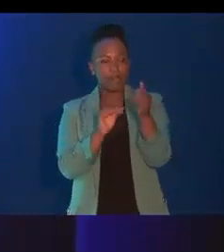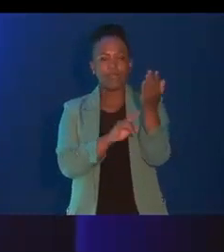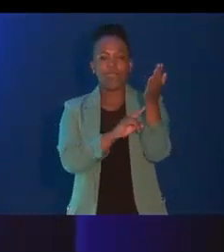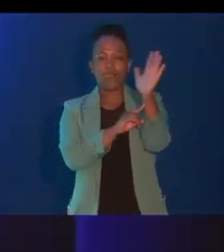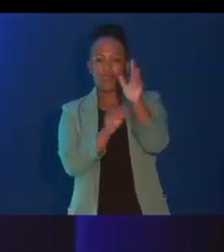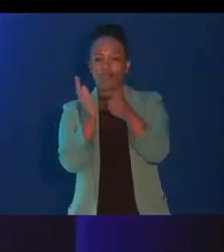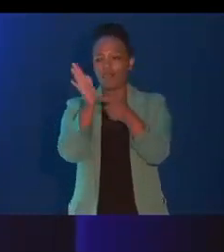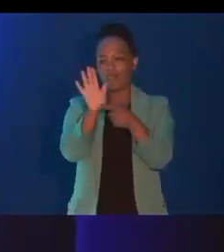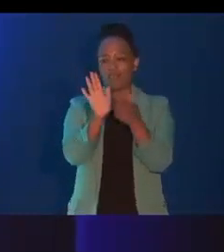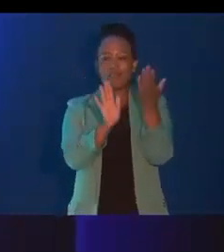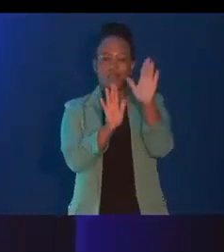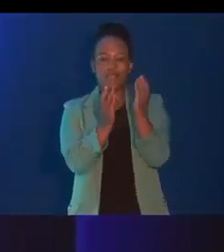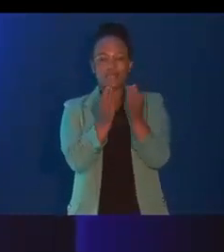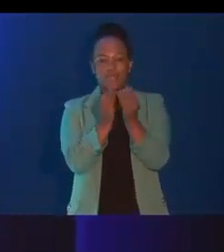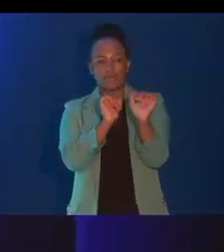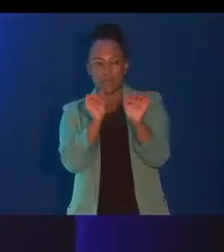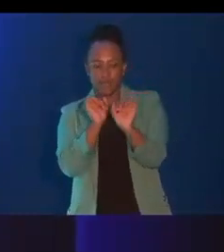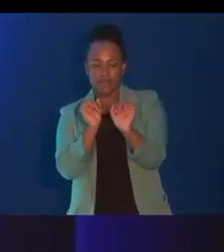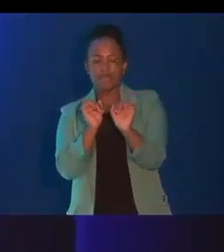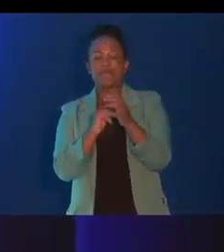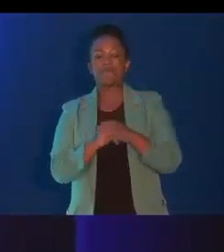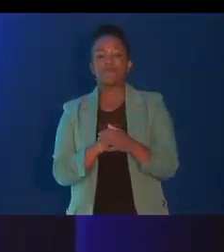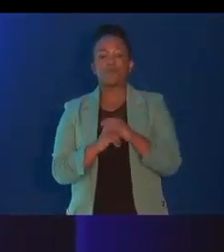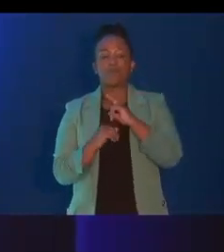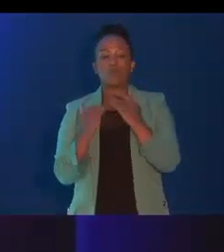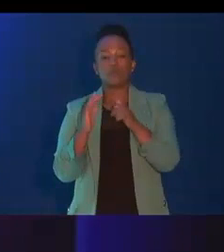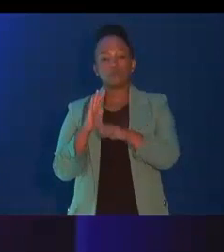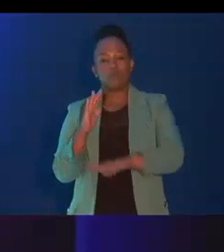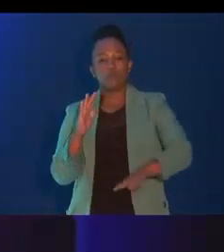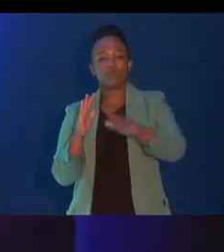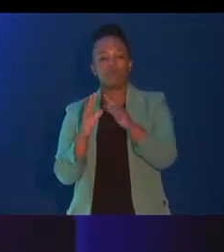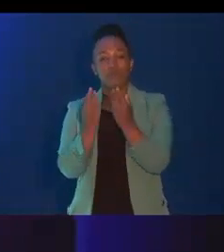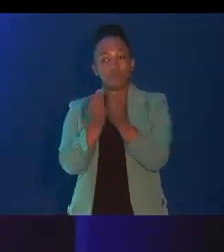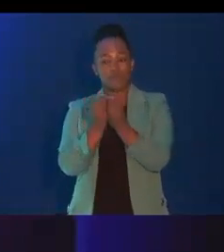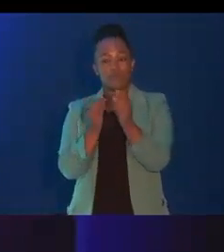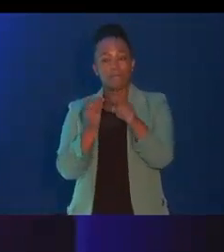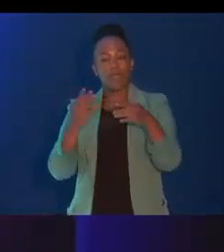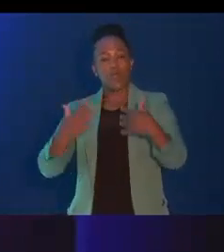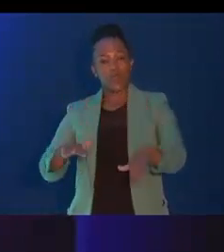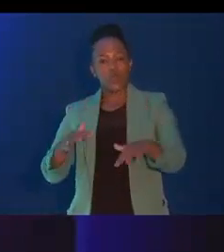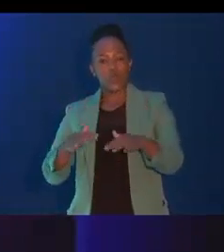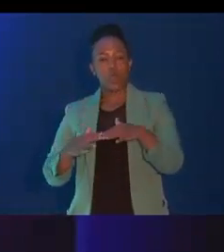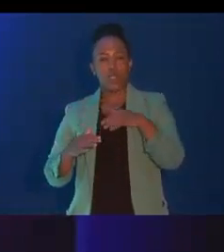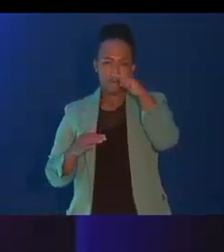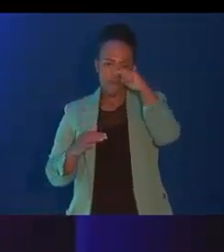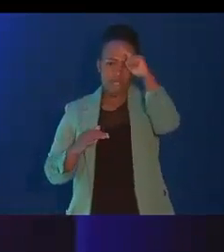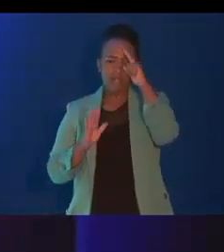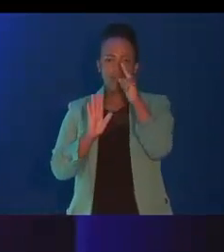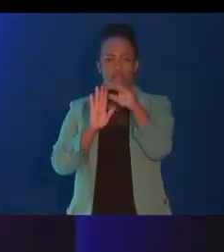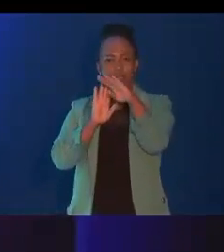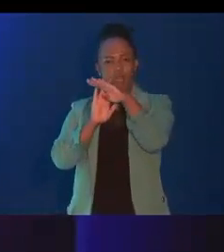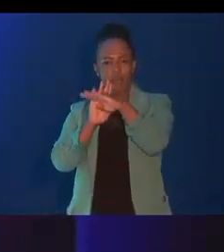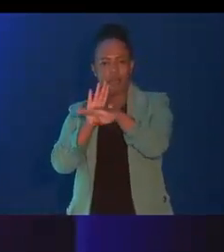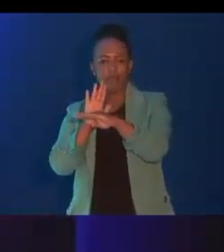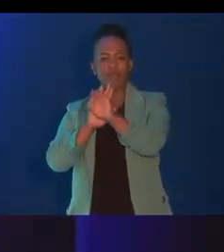African public. Accordingly, these locally produced products must receive prominence in our profiling and